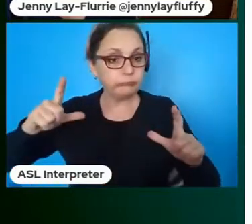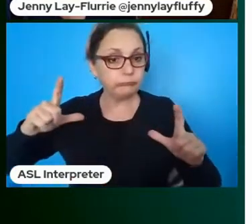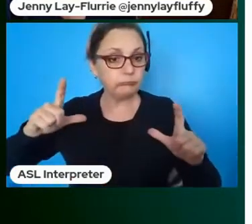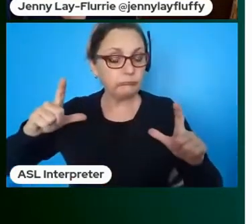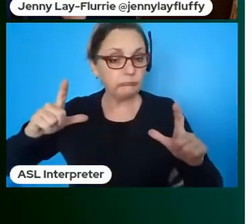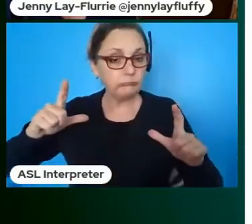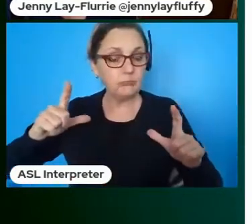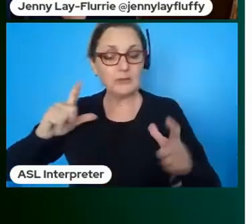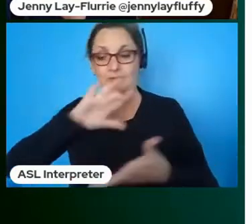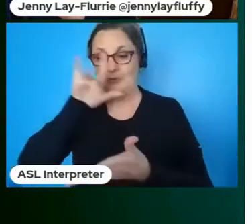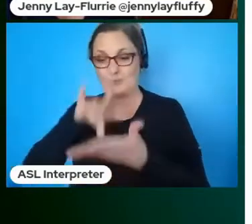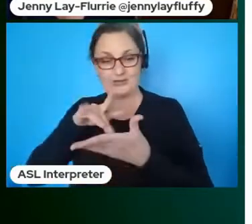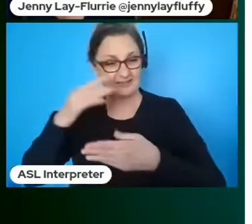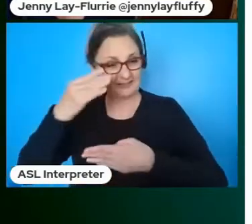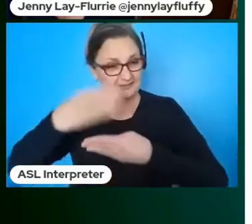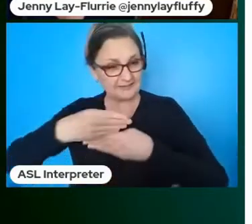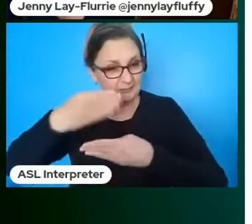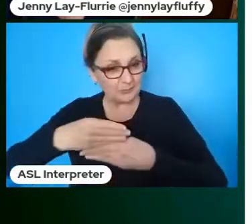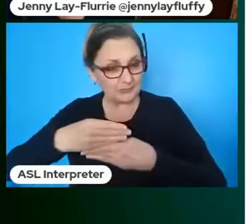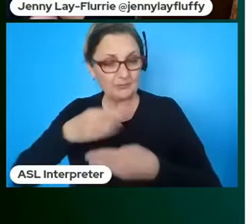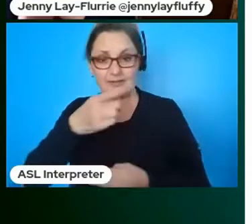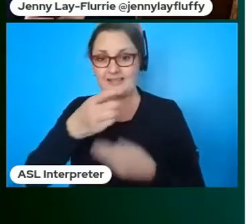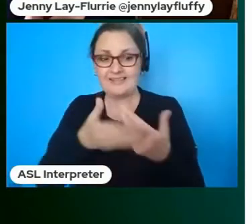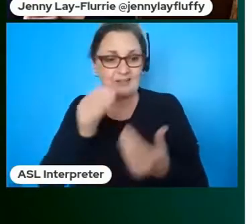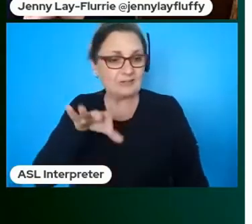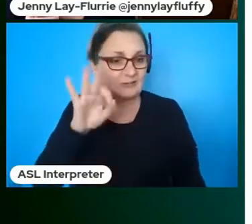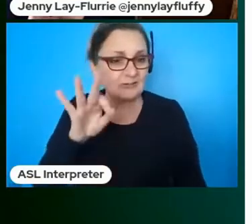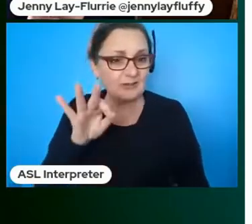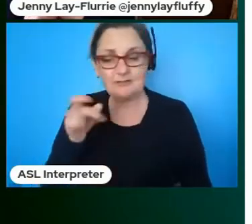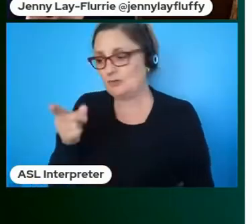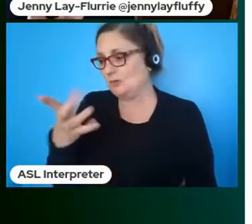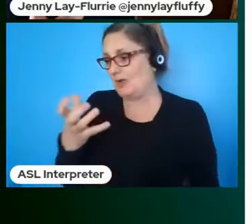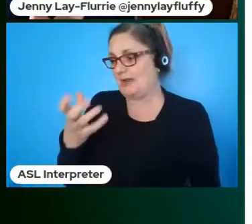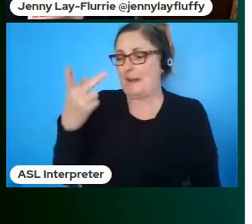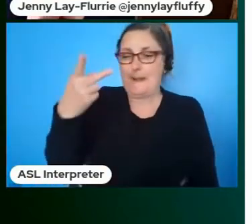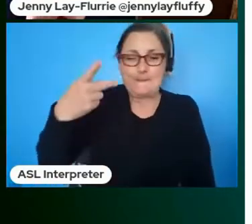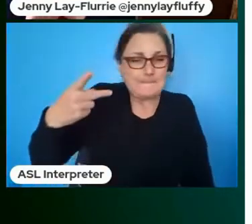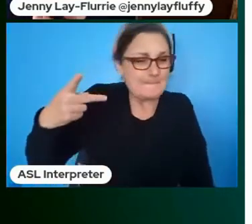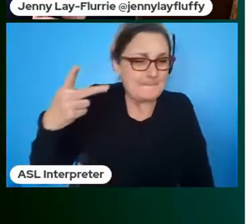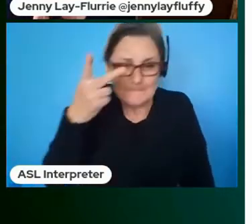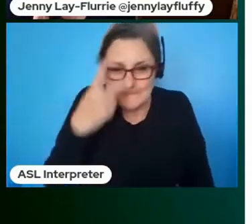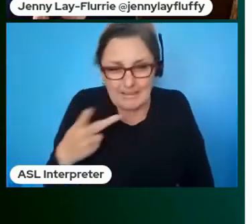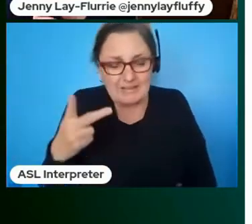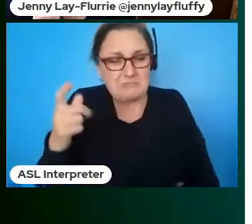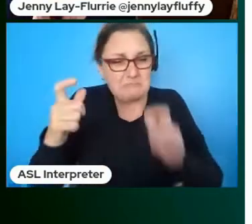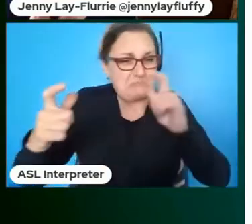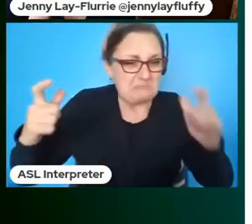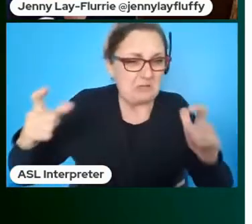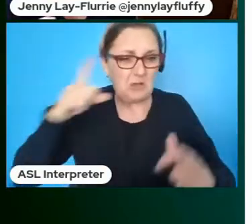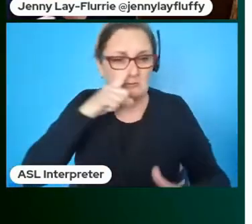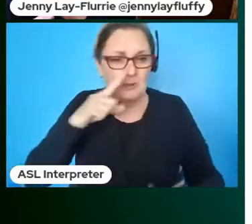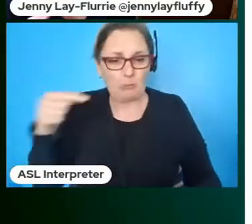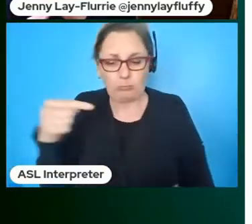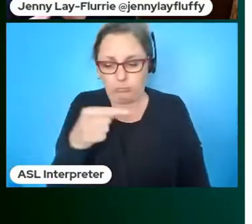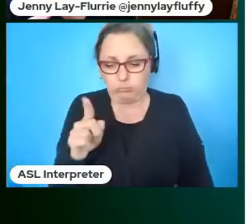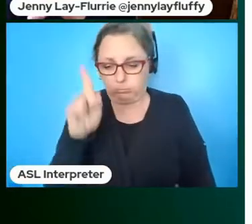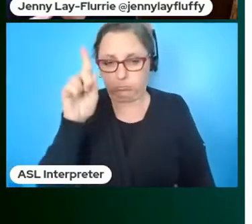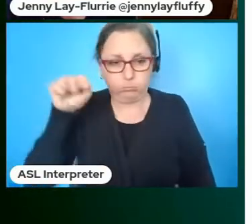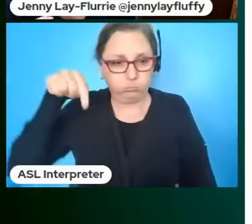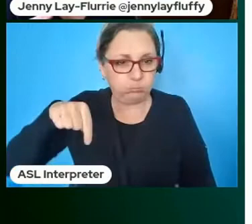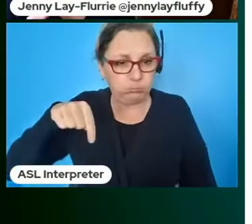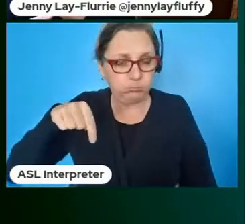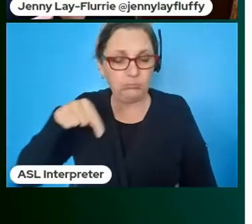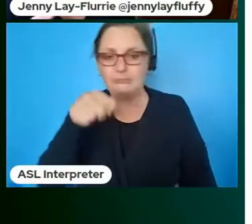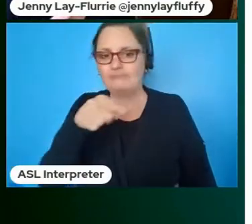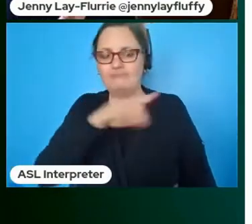windows and they're really easy in fact if you want a bright pink large mouse pointer just go in the core window